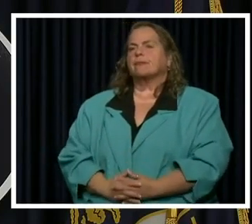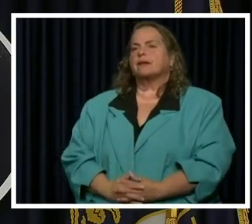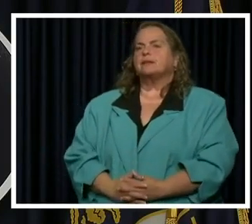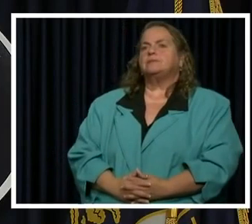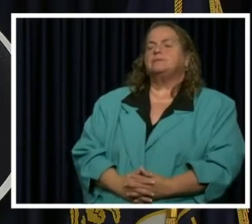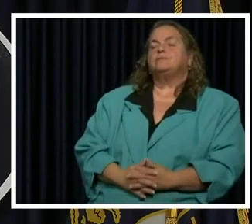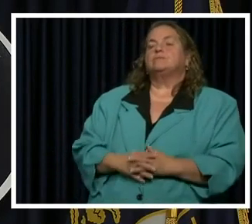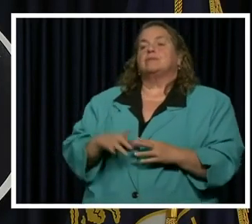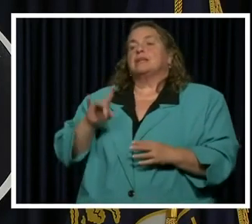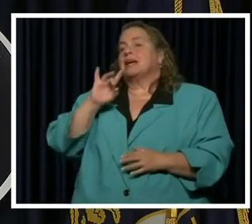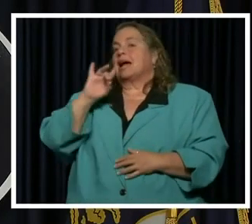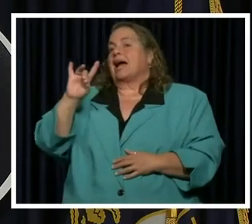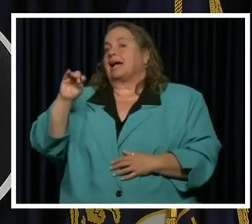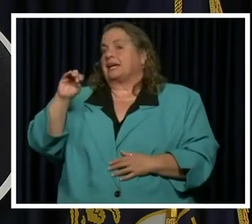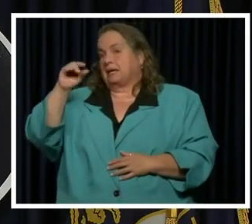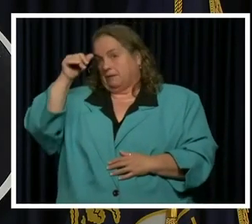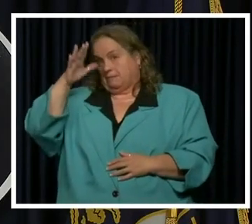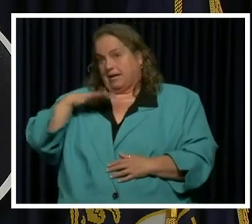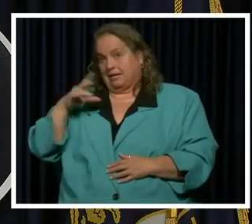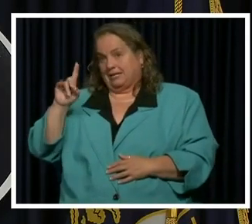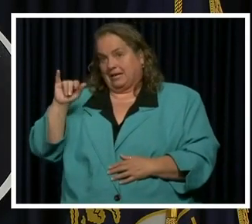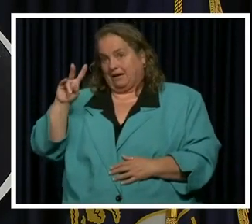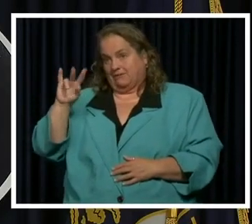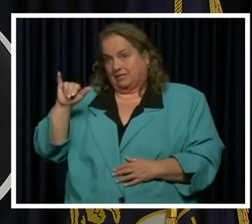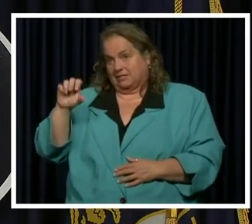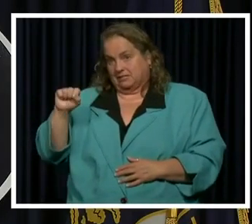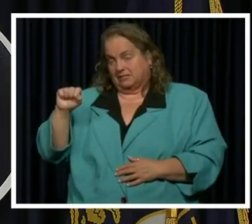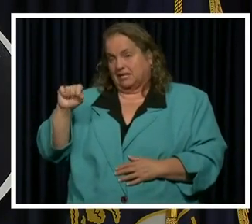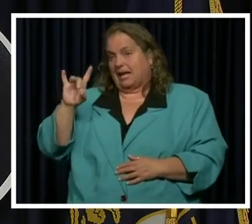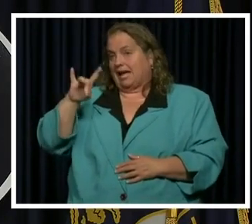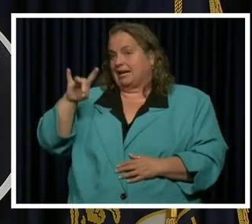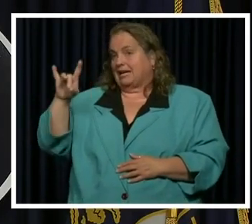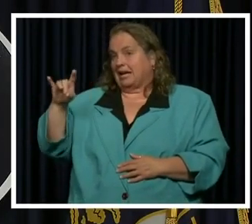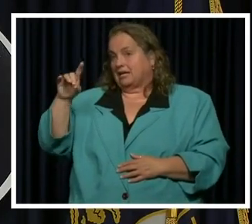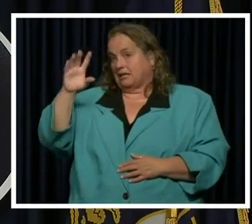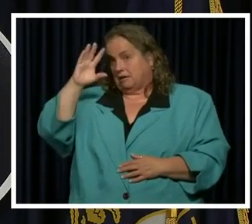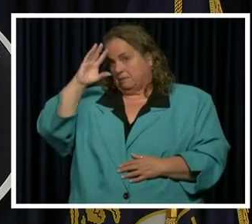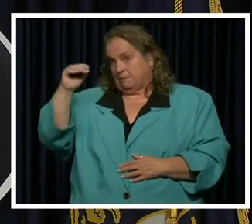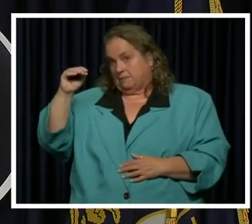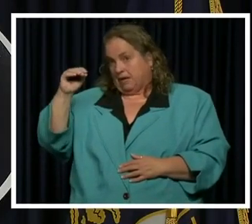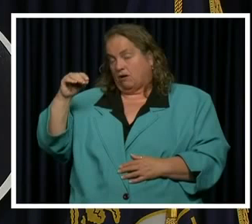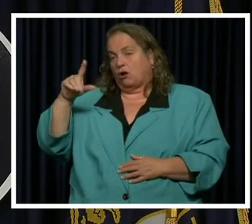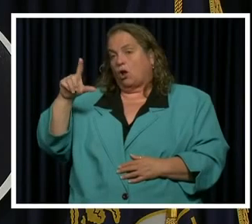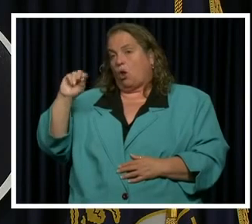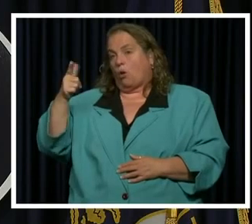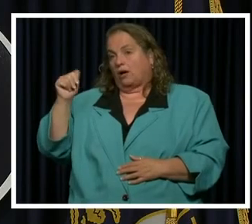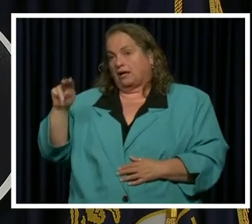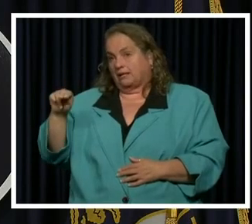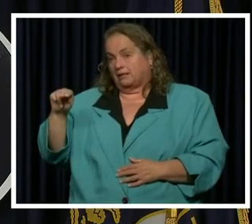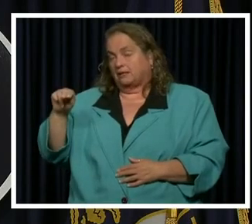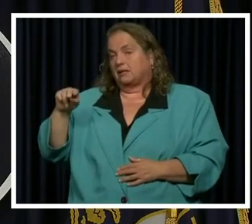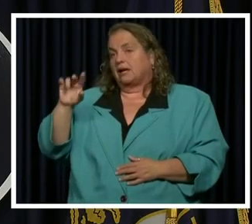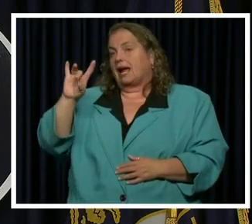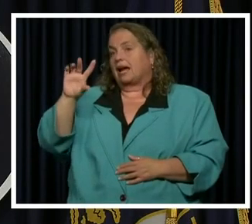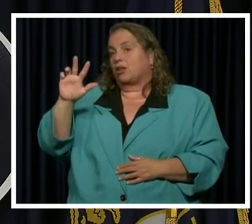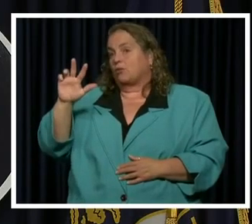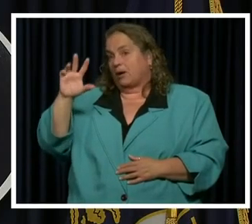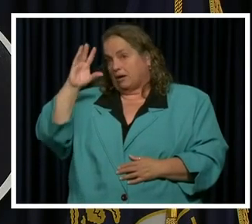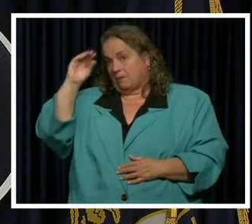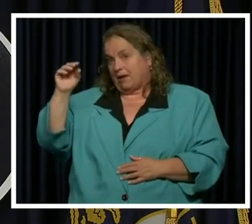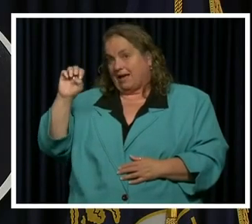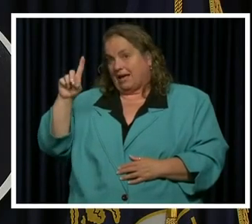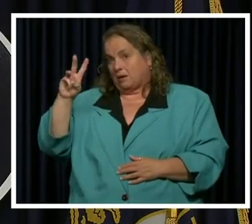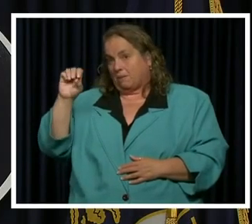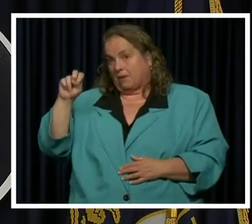Start with an 80 year old man from Davis County, an 88 year old male from Logan County, an 83 year old male from